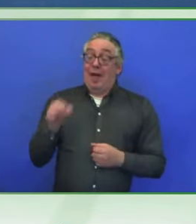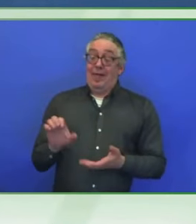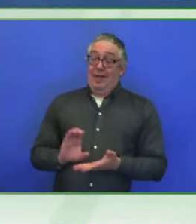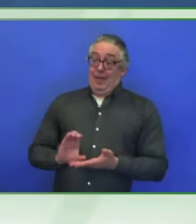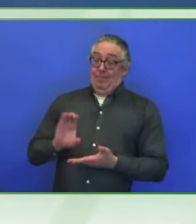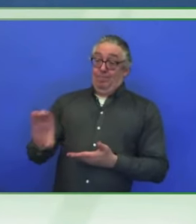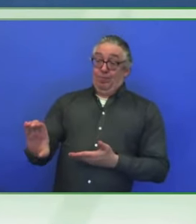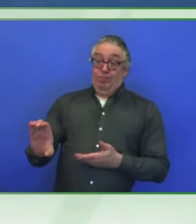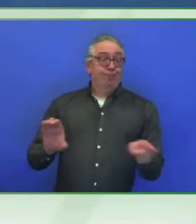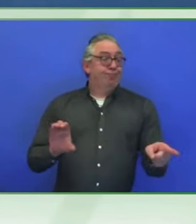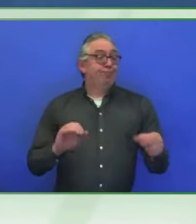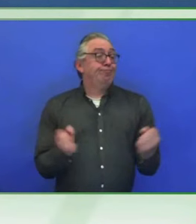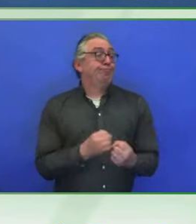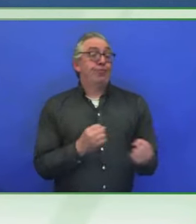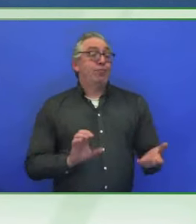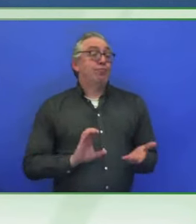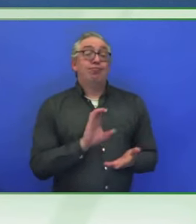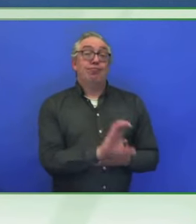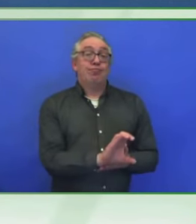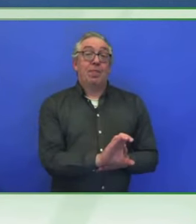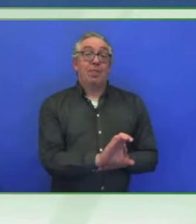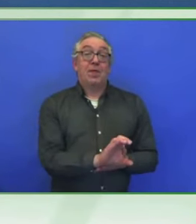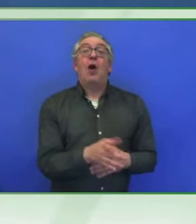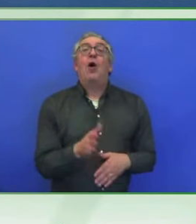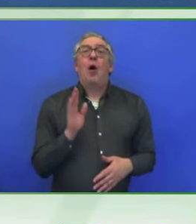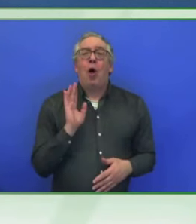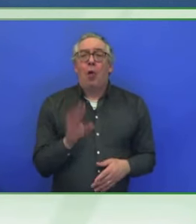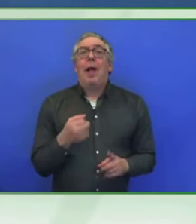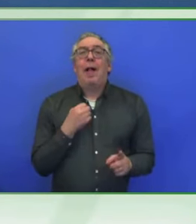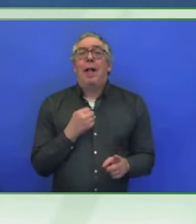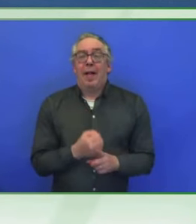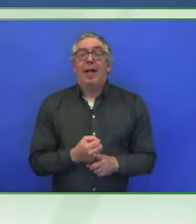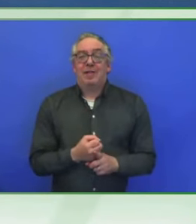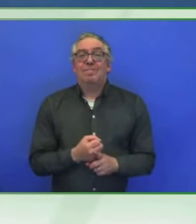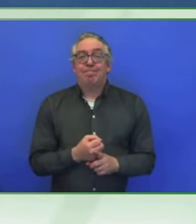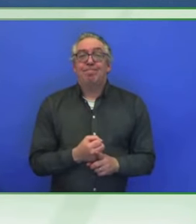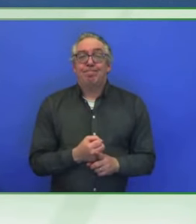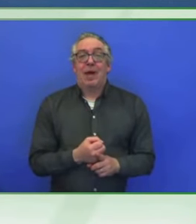started to affect the mindsets of people